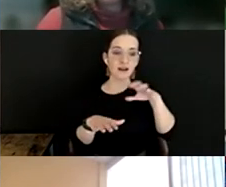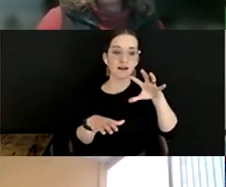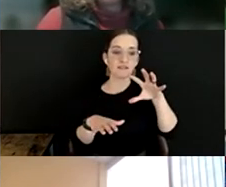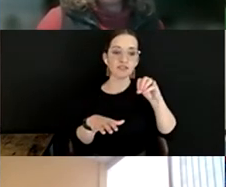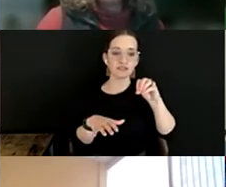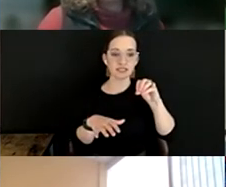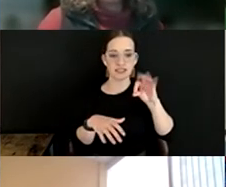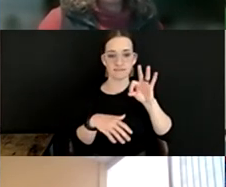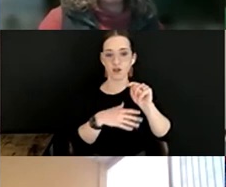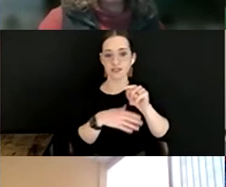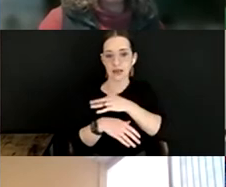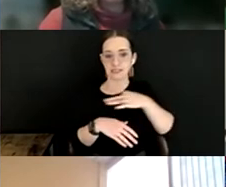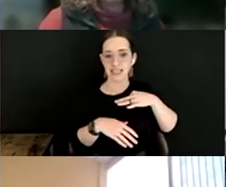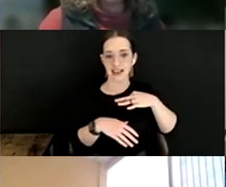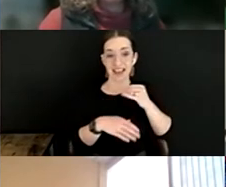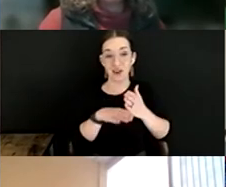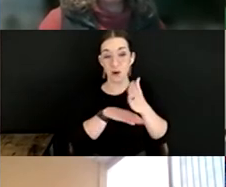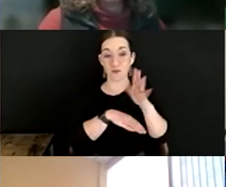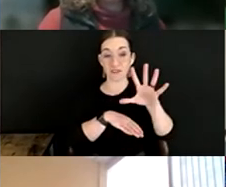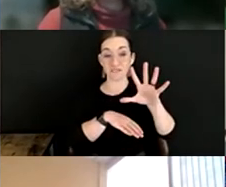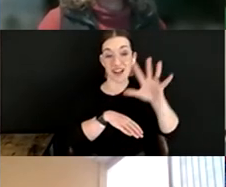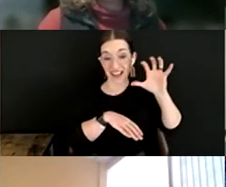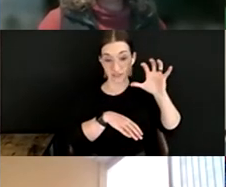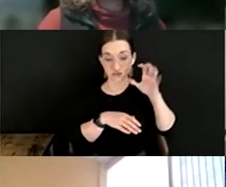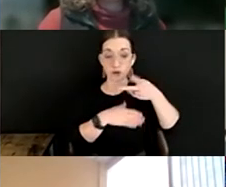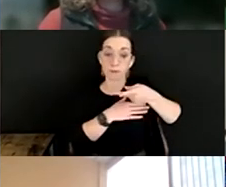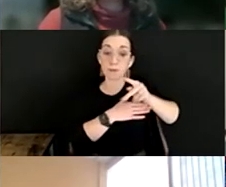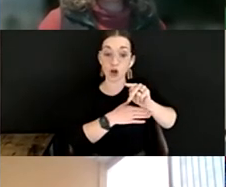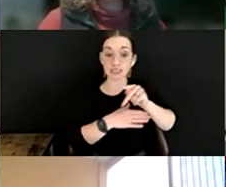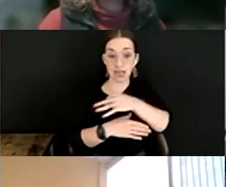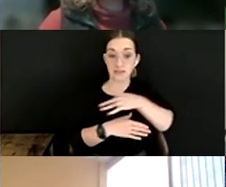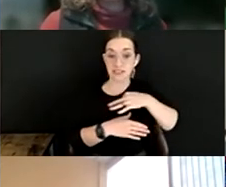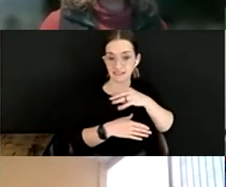-time staff and we have over 500 part-time staff and volunteered.